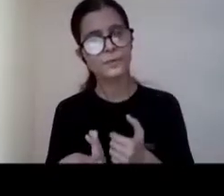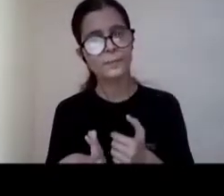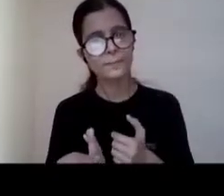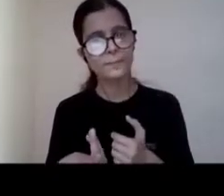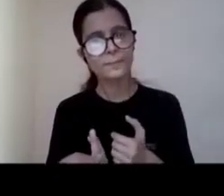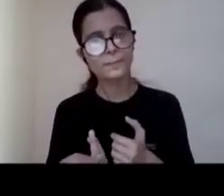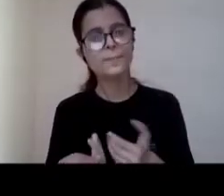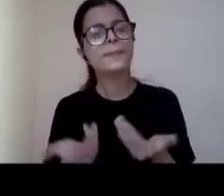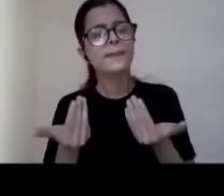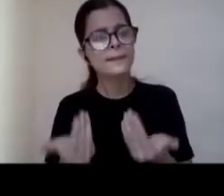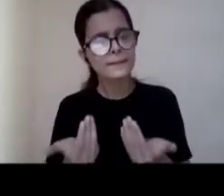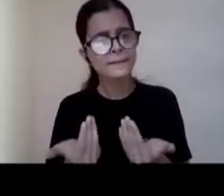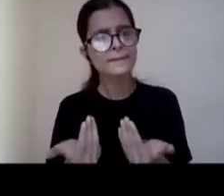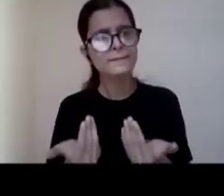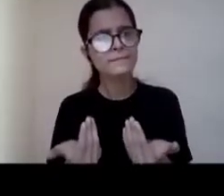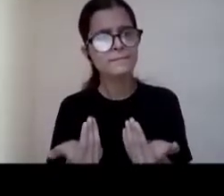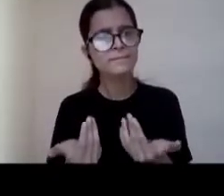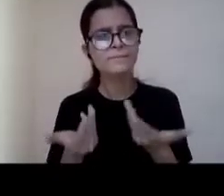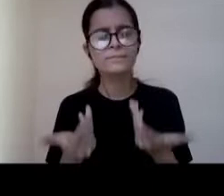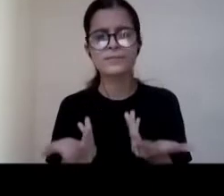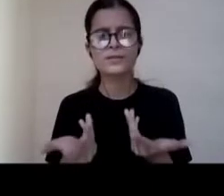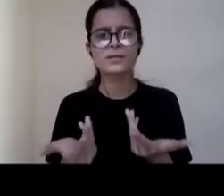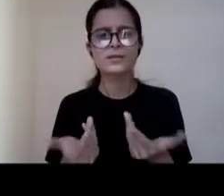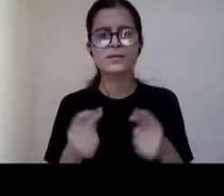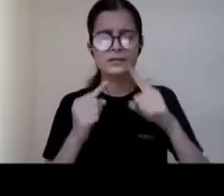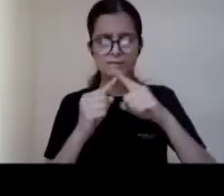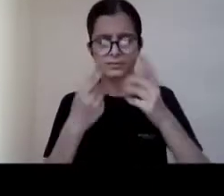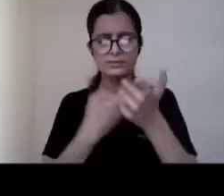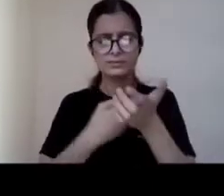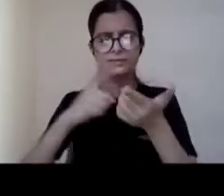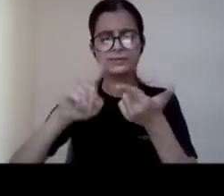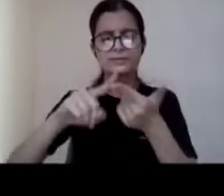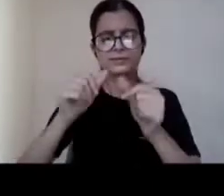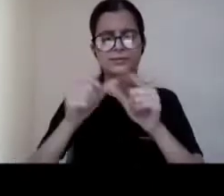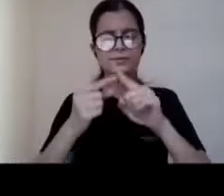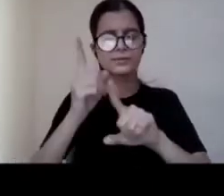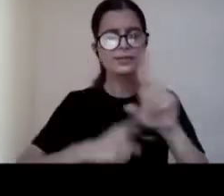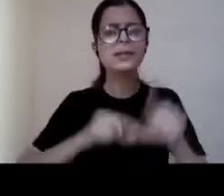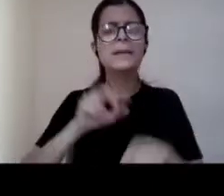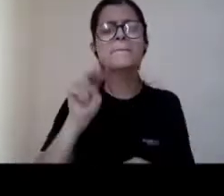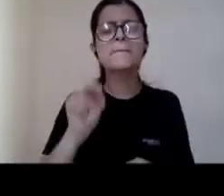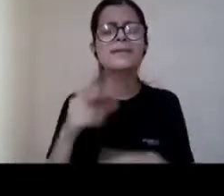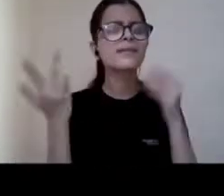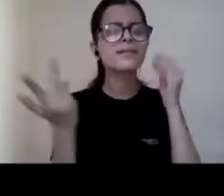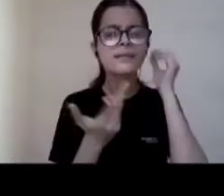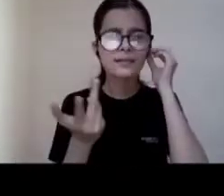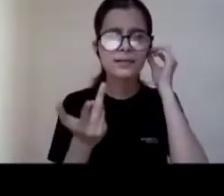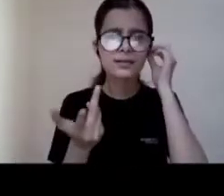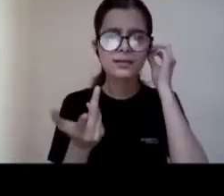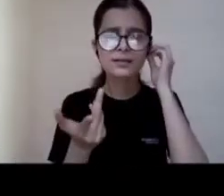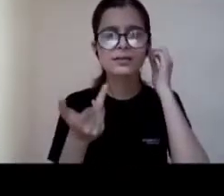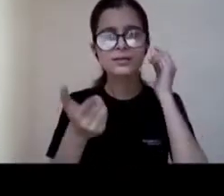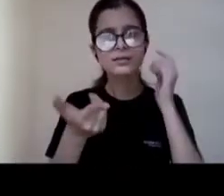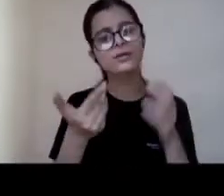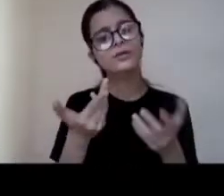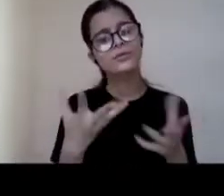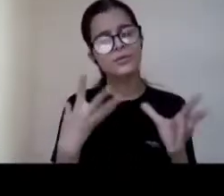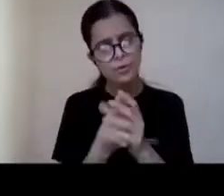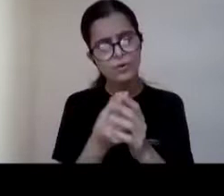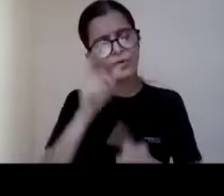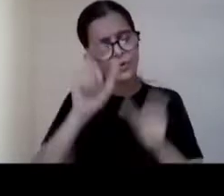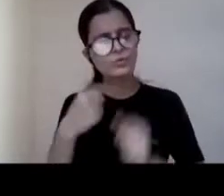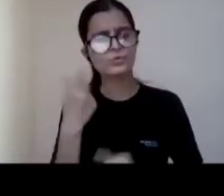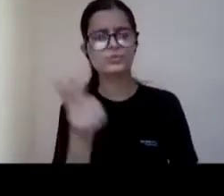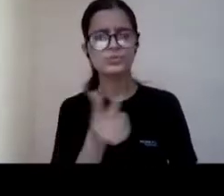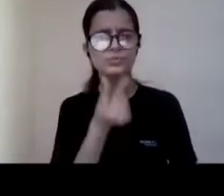so what we what do you understand what is a treaty so treaty essentially or or we may also use the word